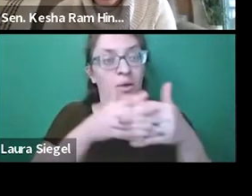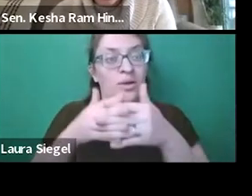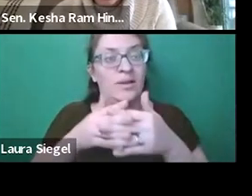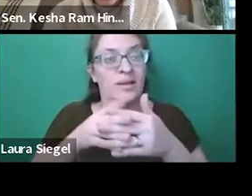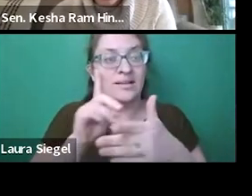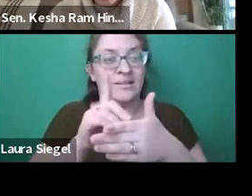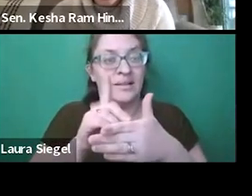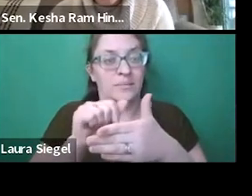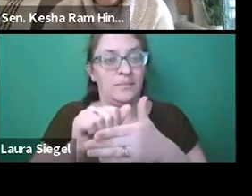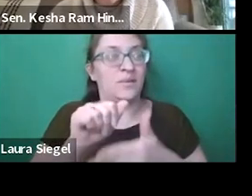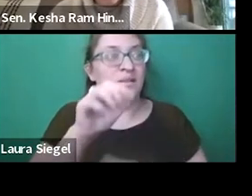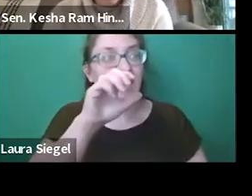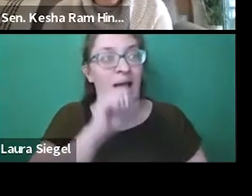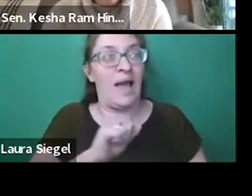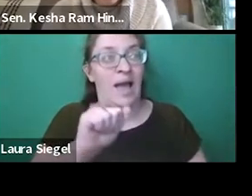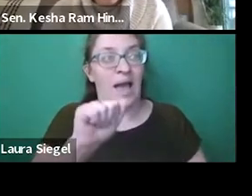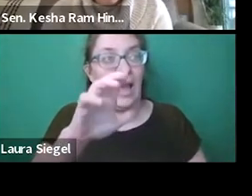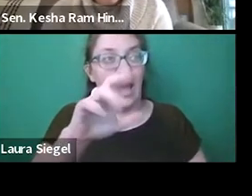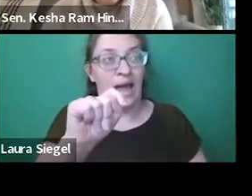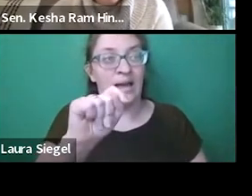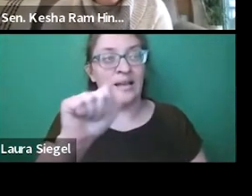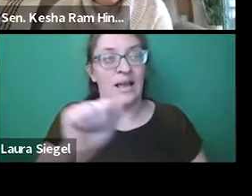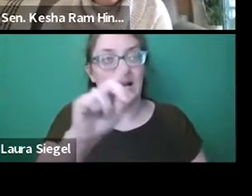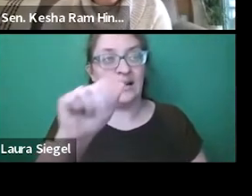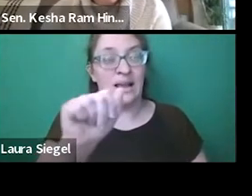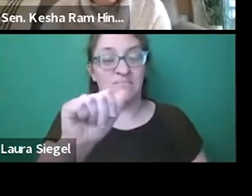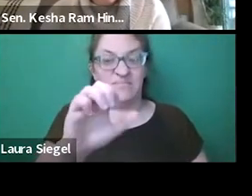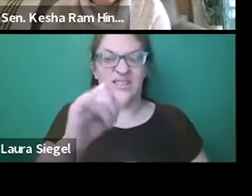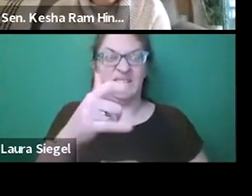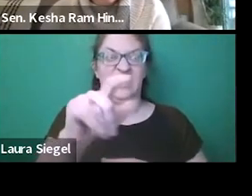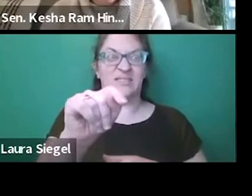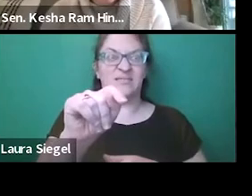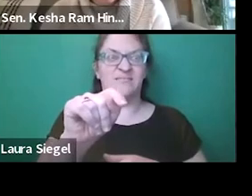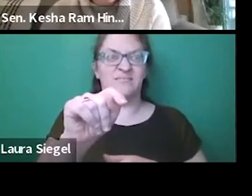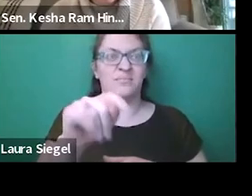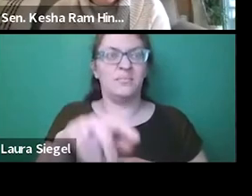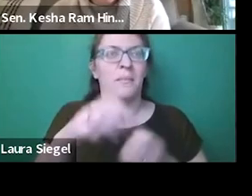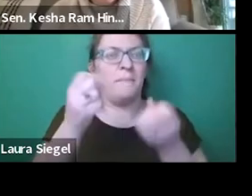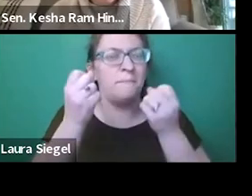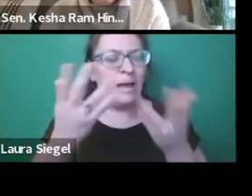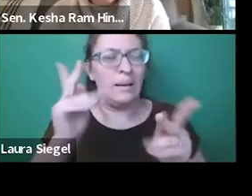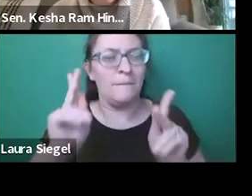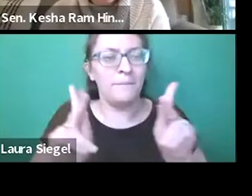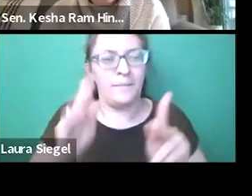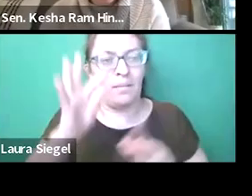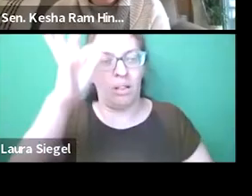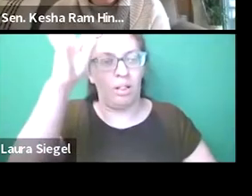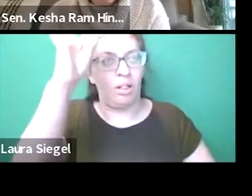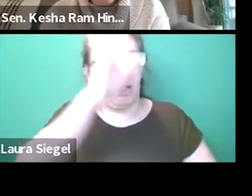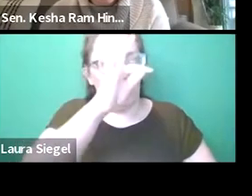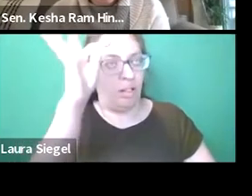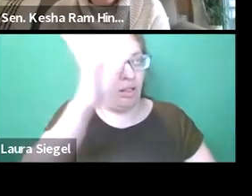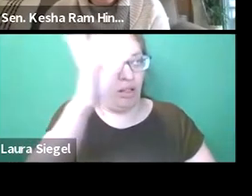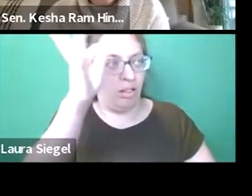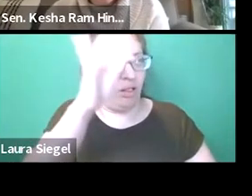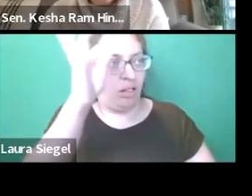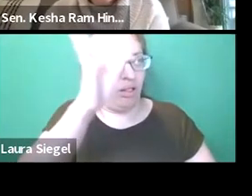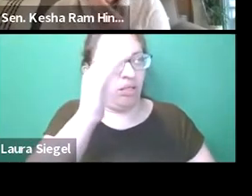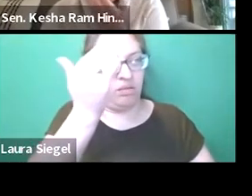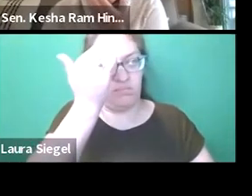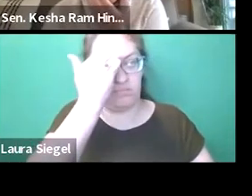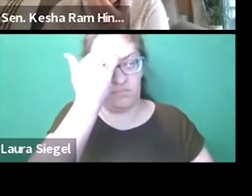As you know, the Americans with Disabilities Act exists, but many people